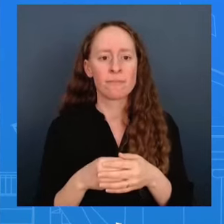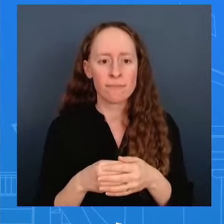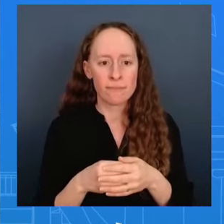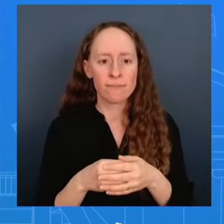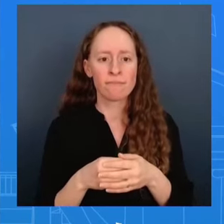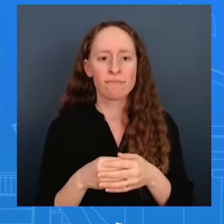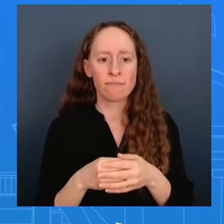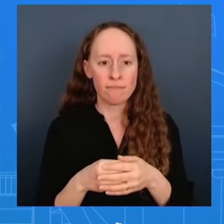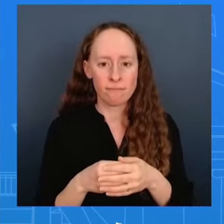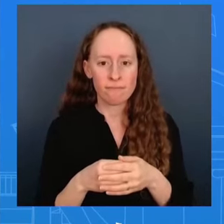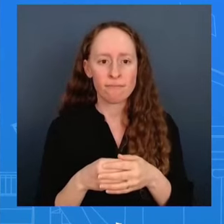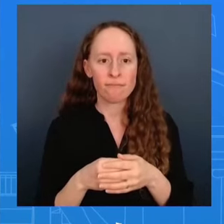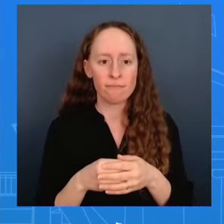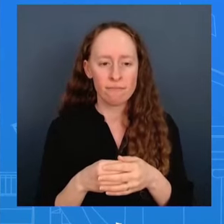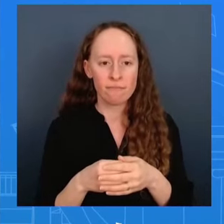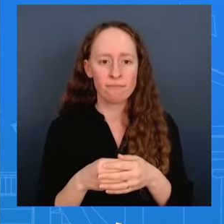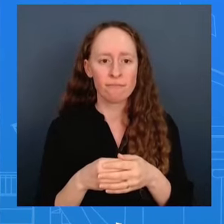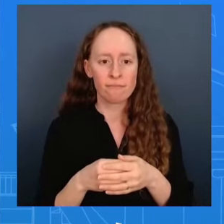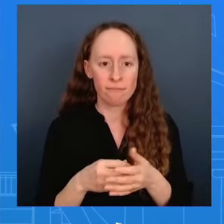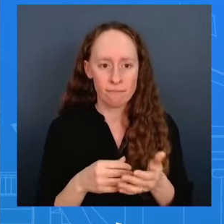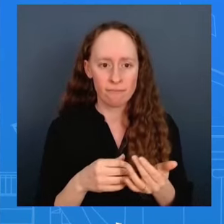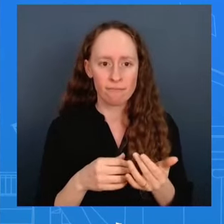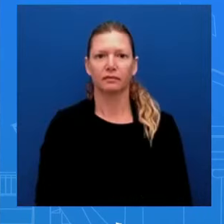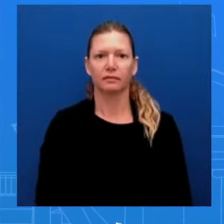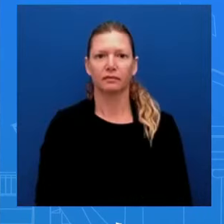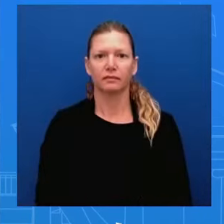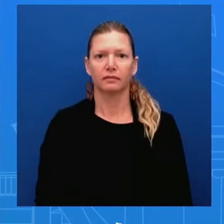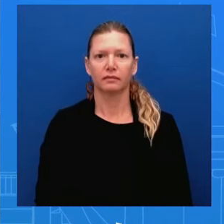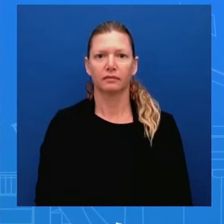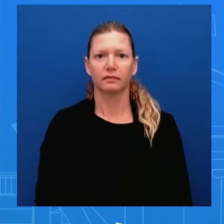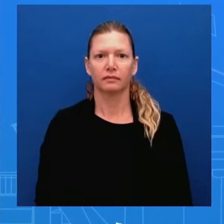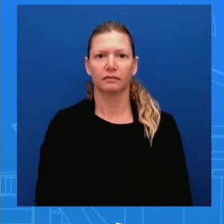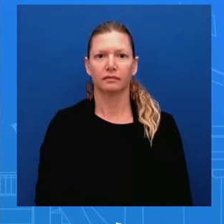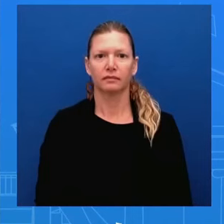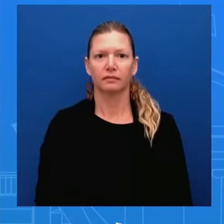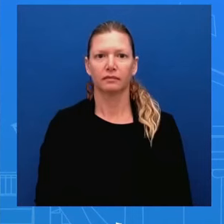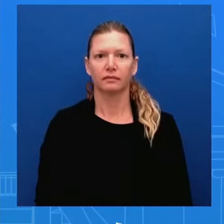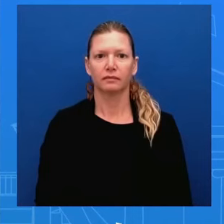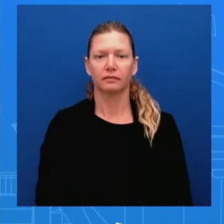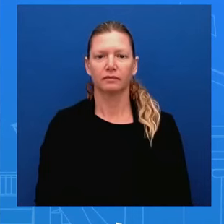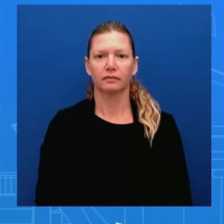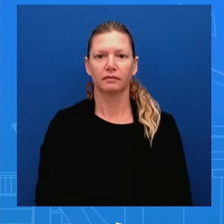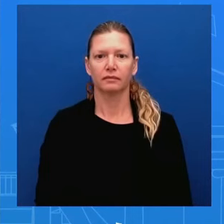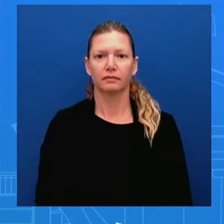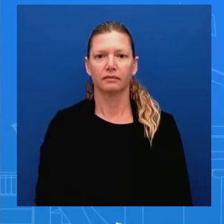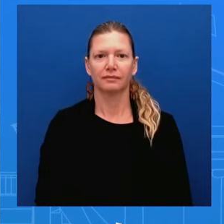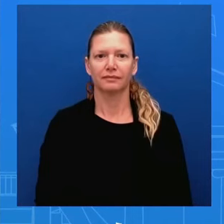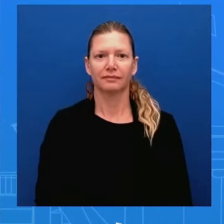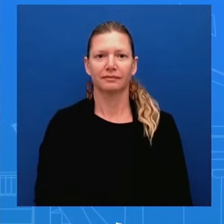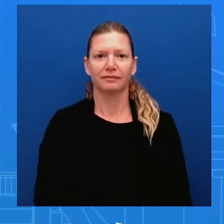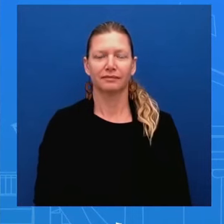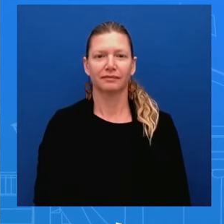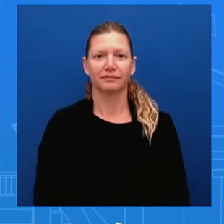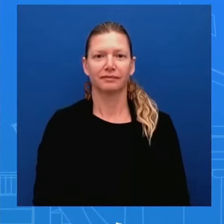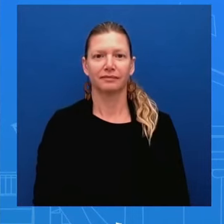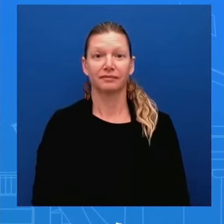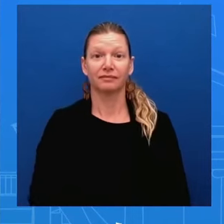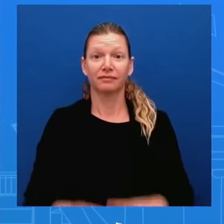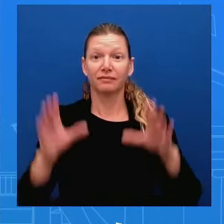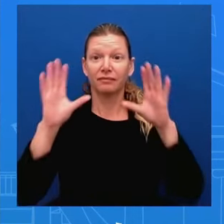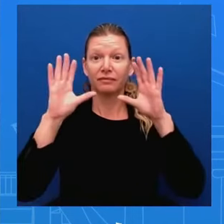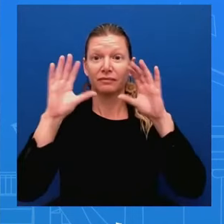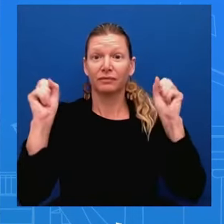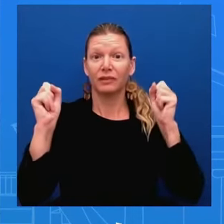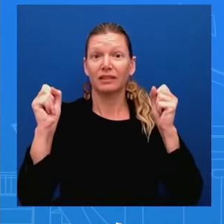which is the president has committed to america's workers and to america's industries and these industries of the future uh a bright future